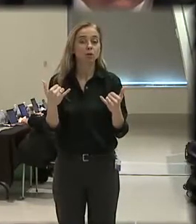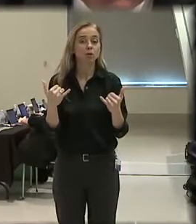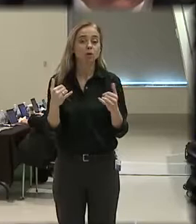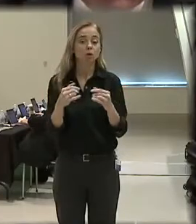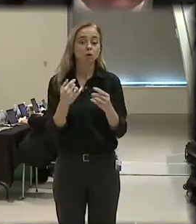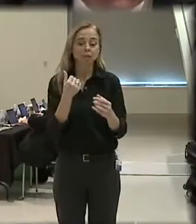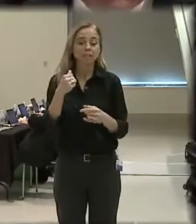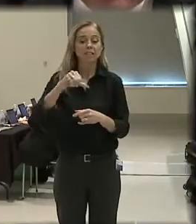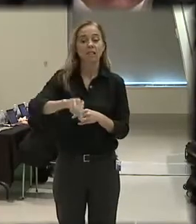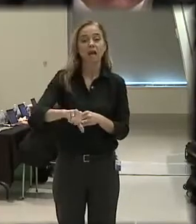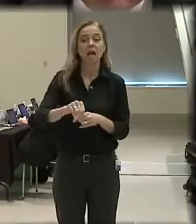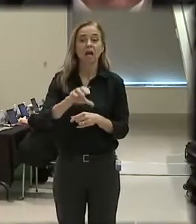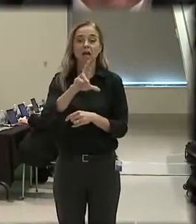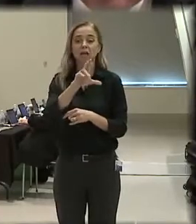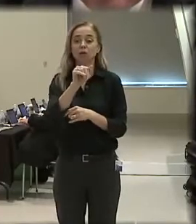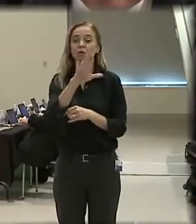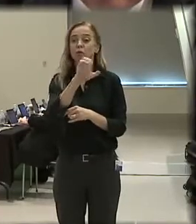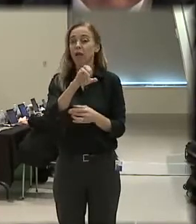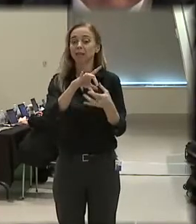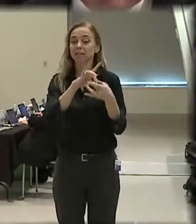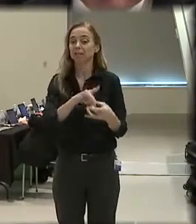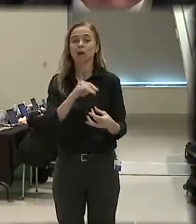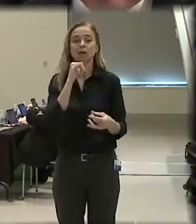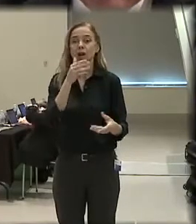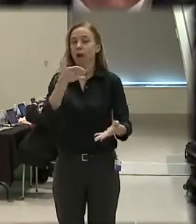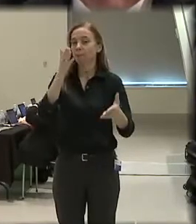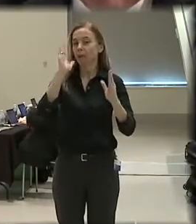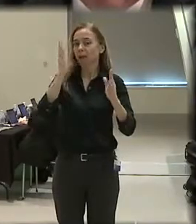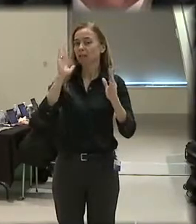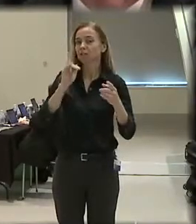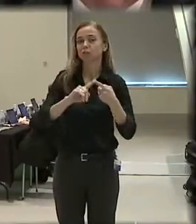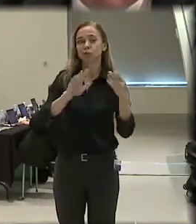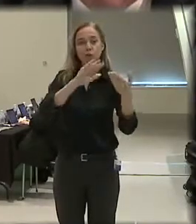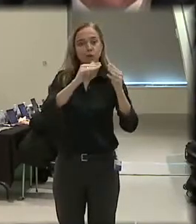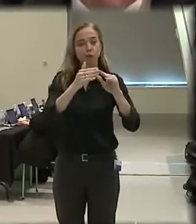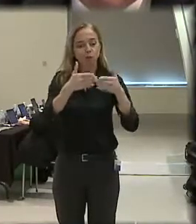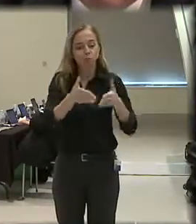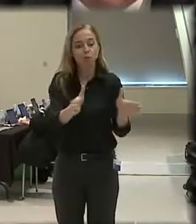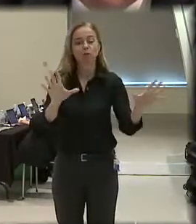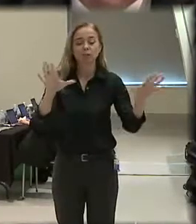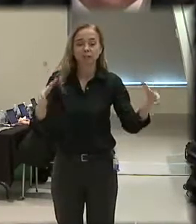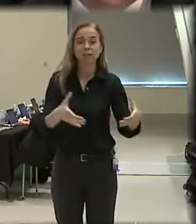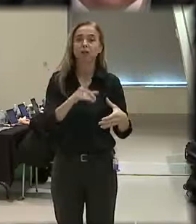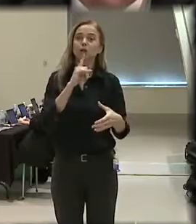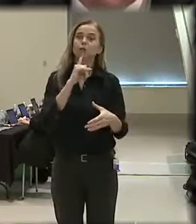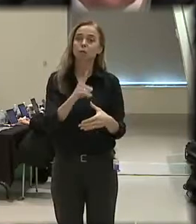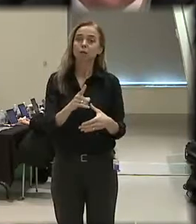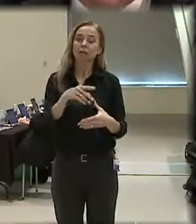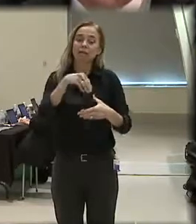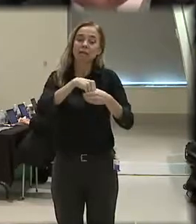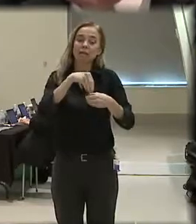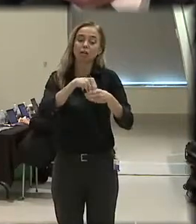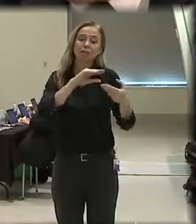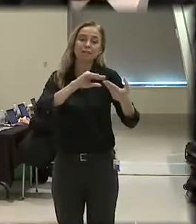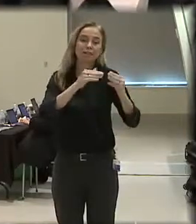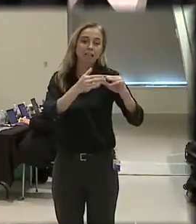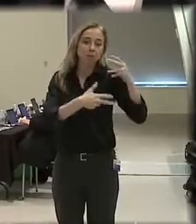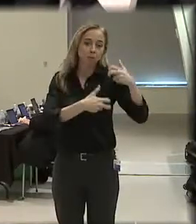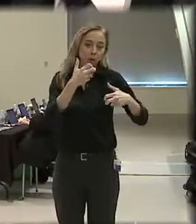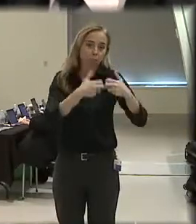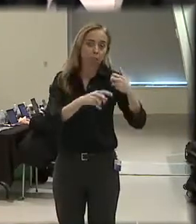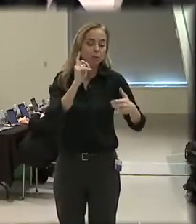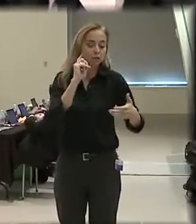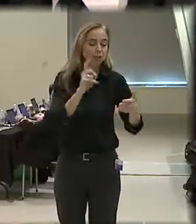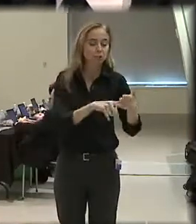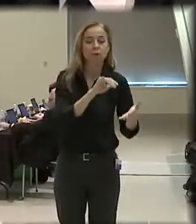tensions I think is not paying attention to our community at large. That's a real inner city problem and we need to acknowledge that.